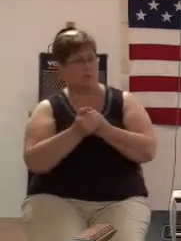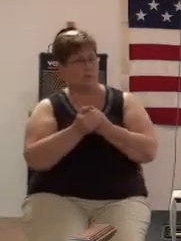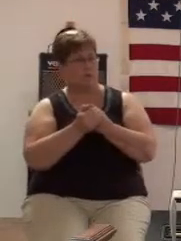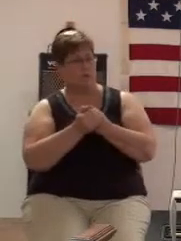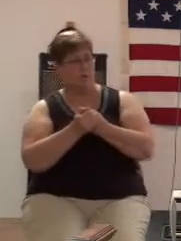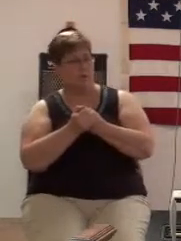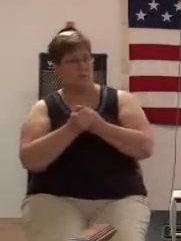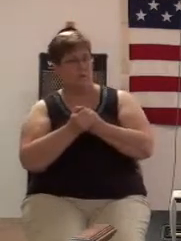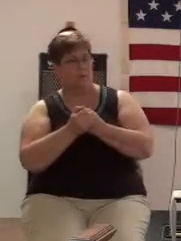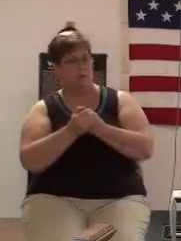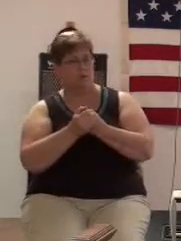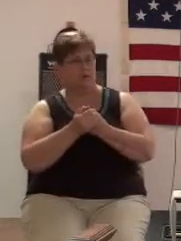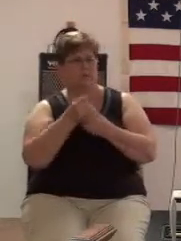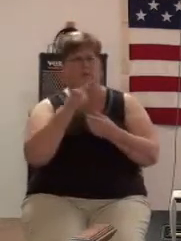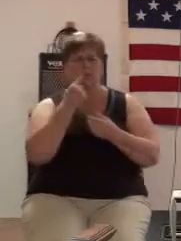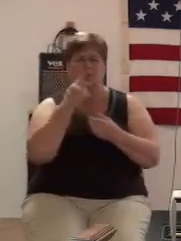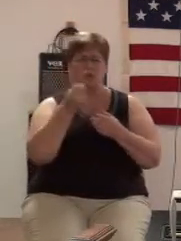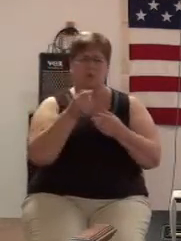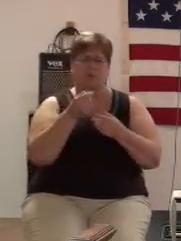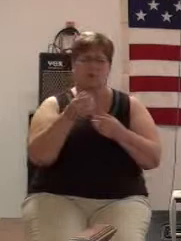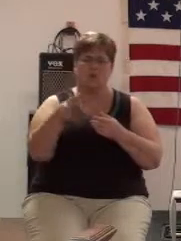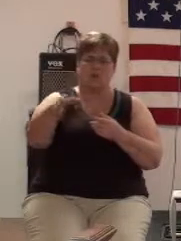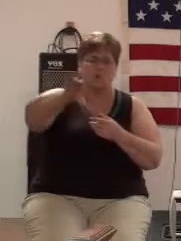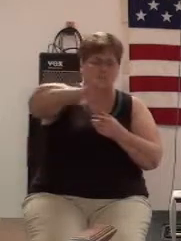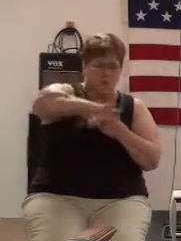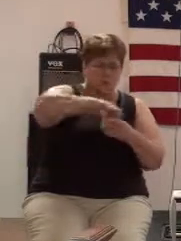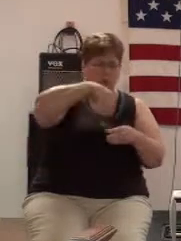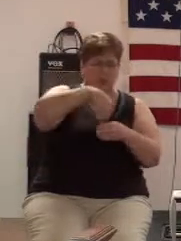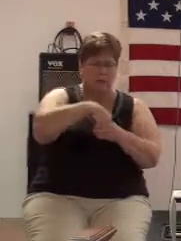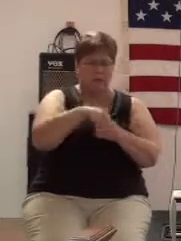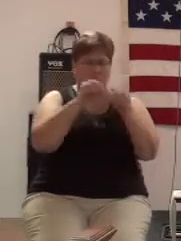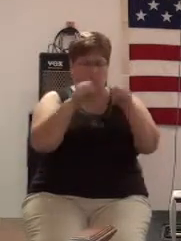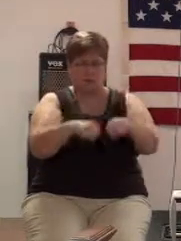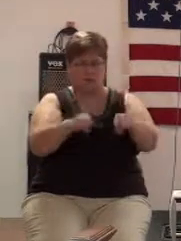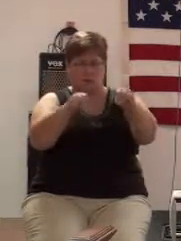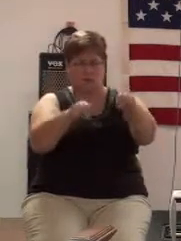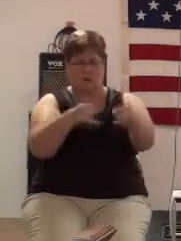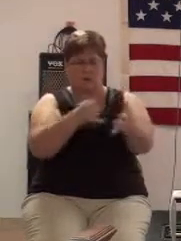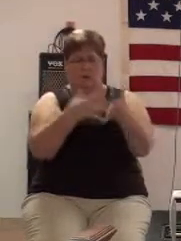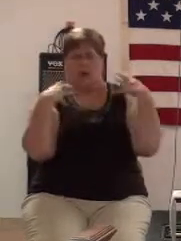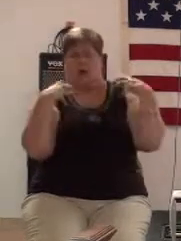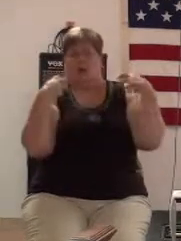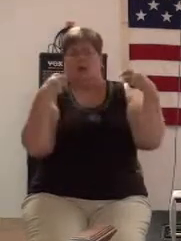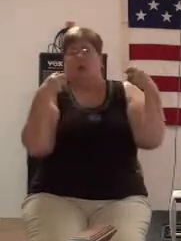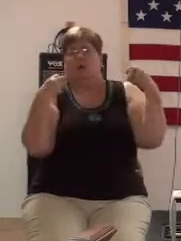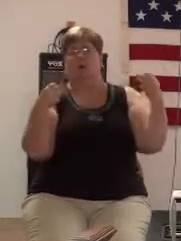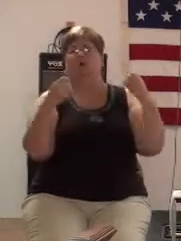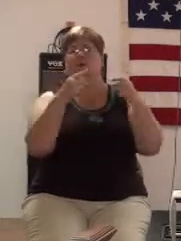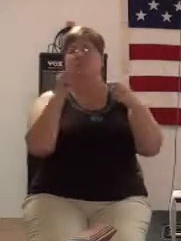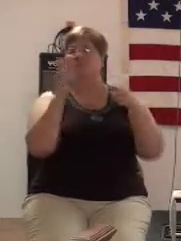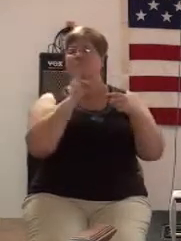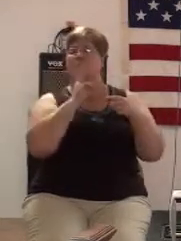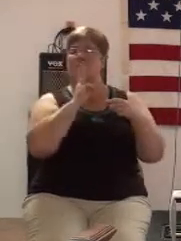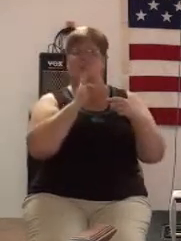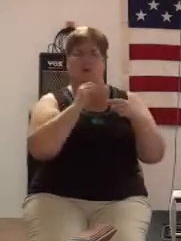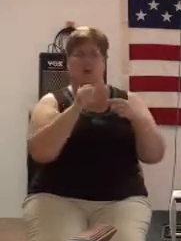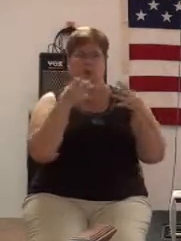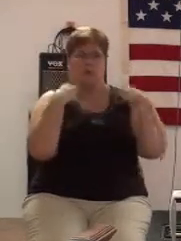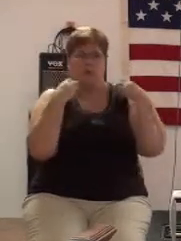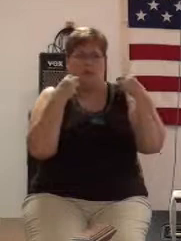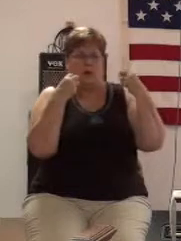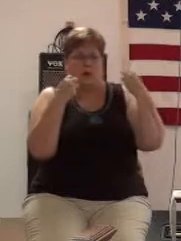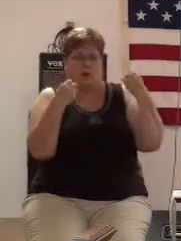It said when it pours into the sea, it heals the water. It